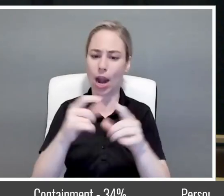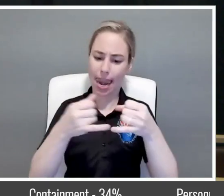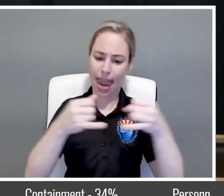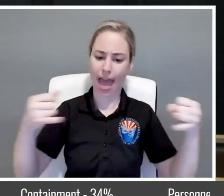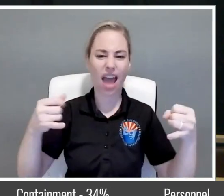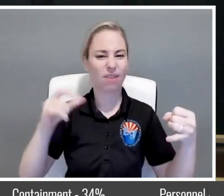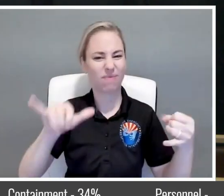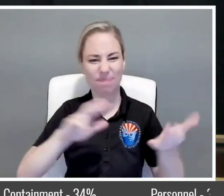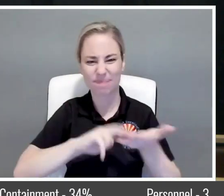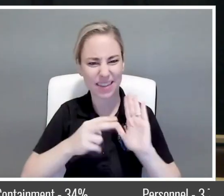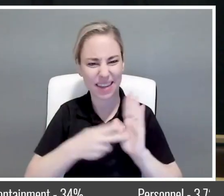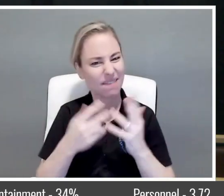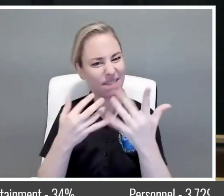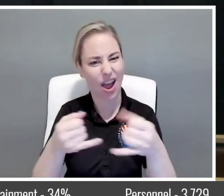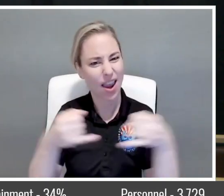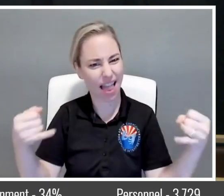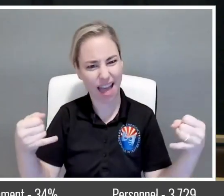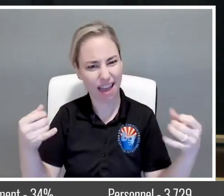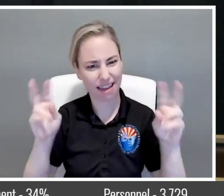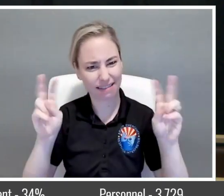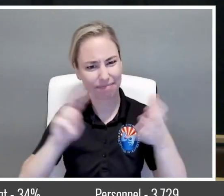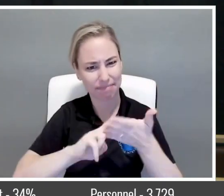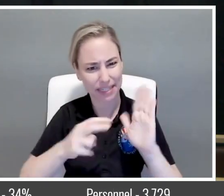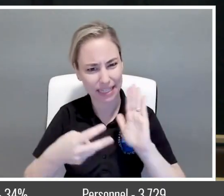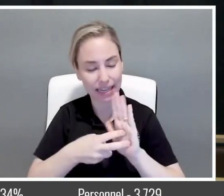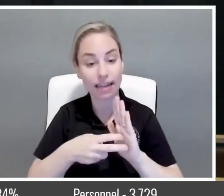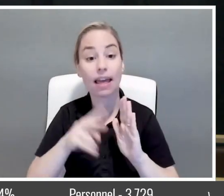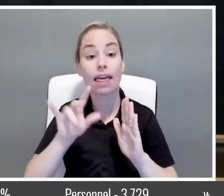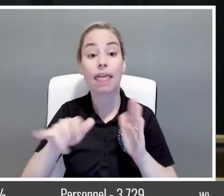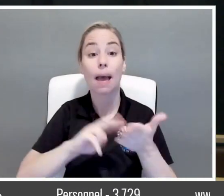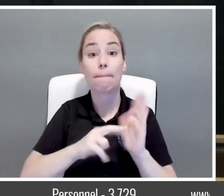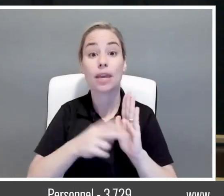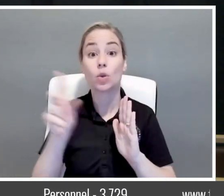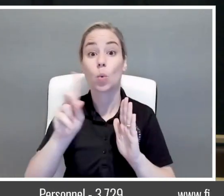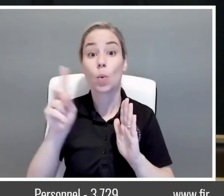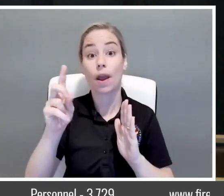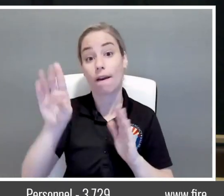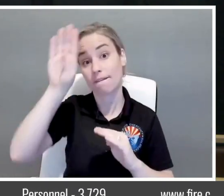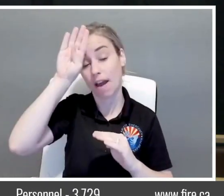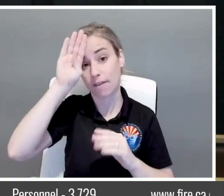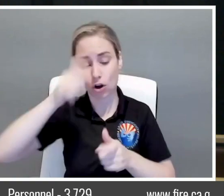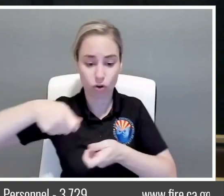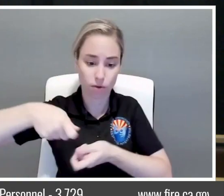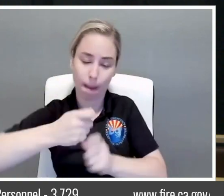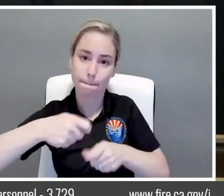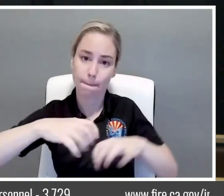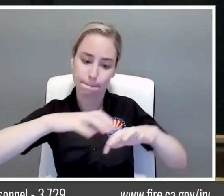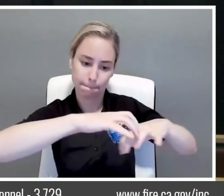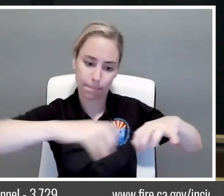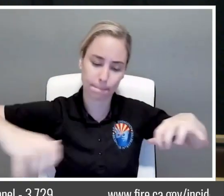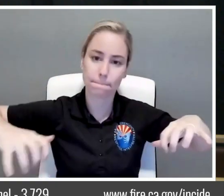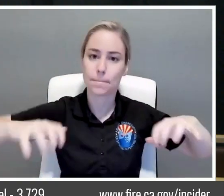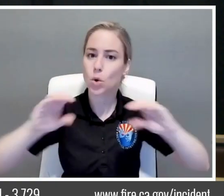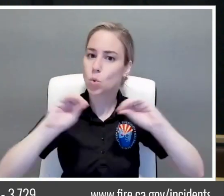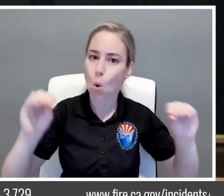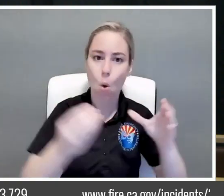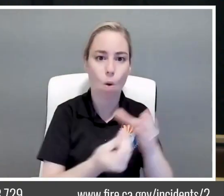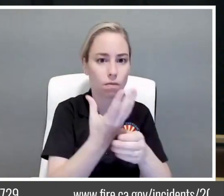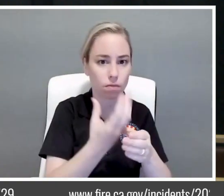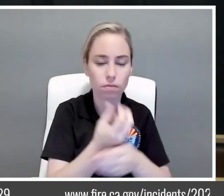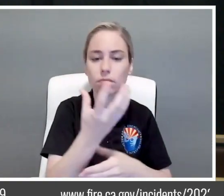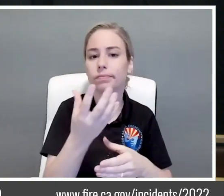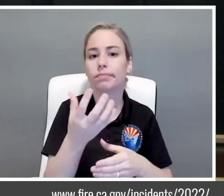line is is is a place that the the vegetation has been removed down to mineral soil be it with a hand crew